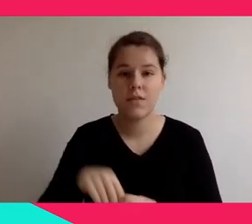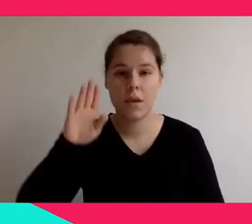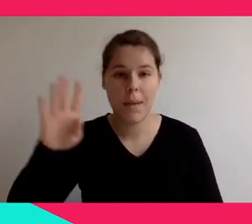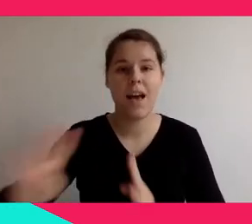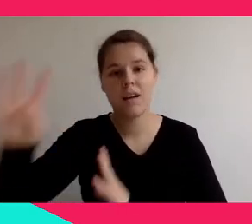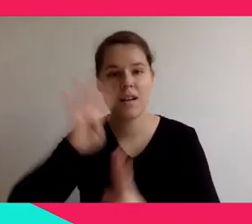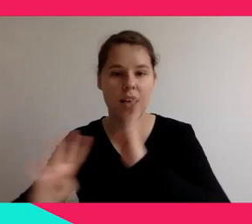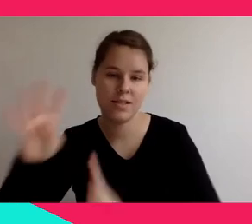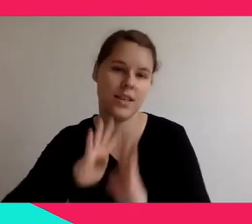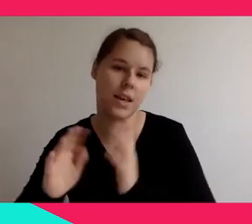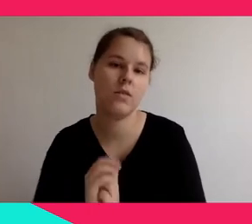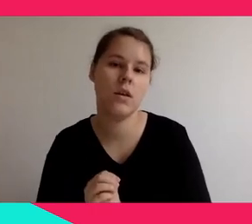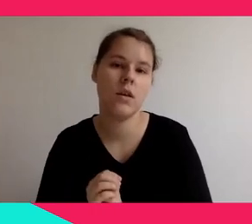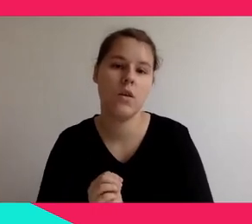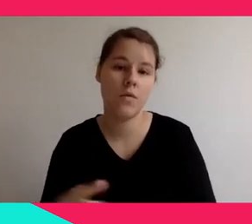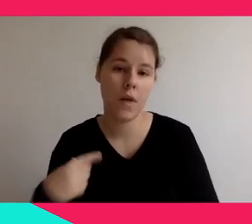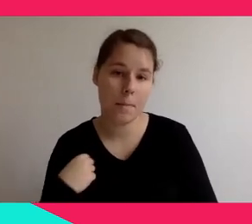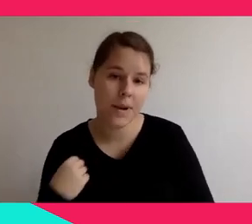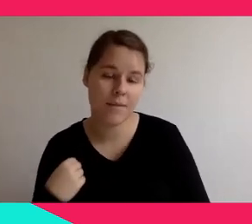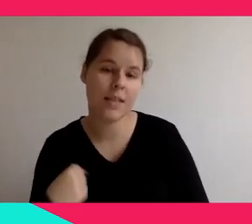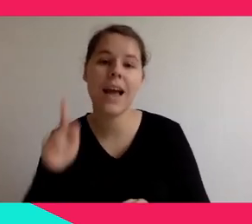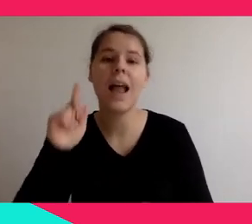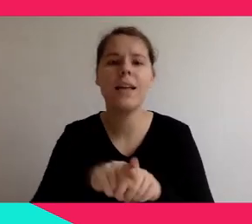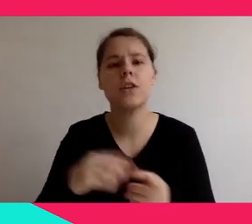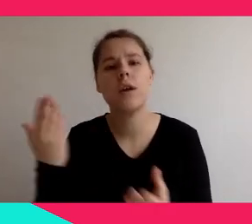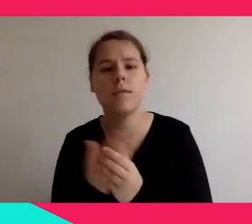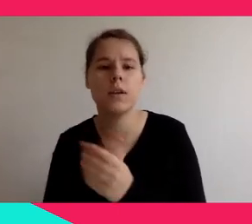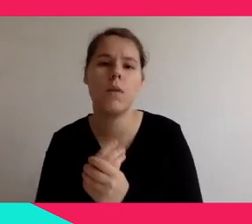mediation, communication and training capabilities.